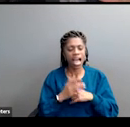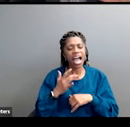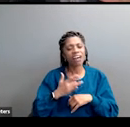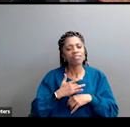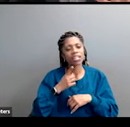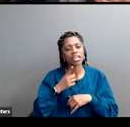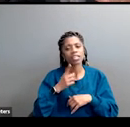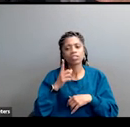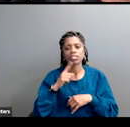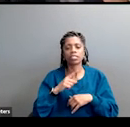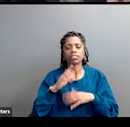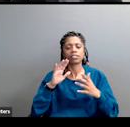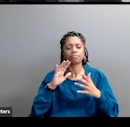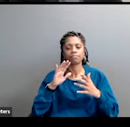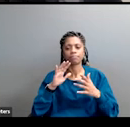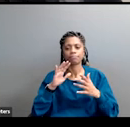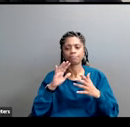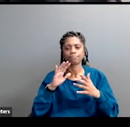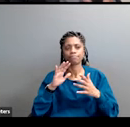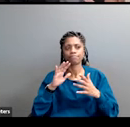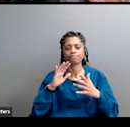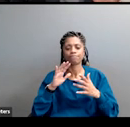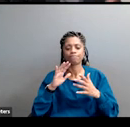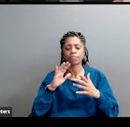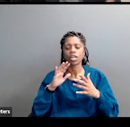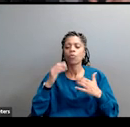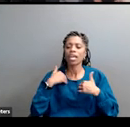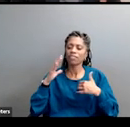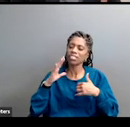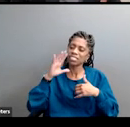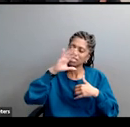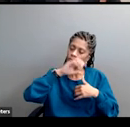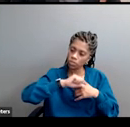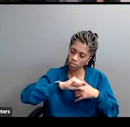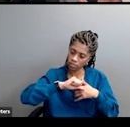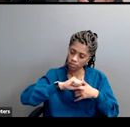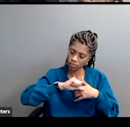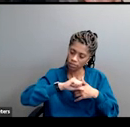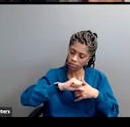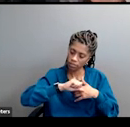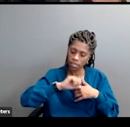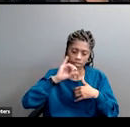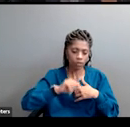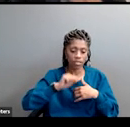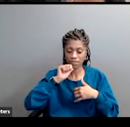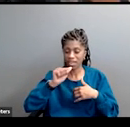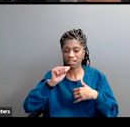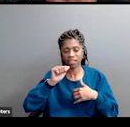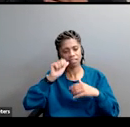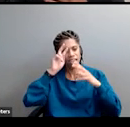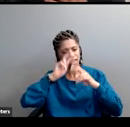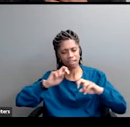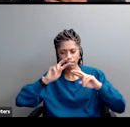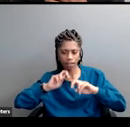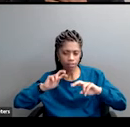a sort of a taken for granted assumption that we haven't closely analyzed, that we didn't, we've just sort of